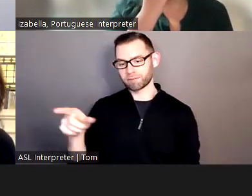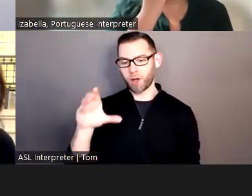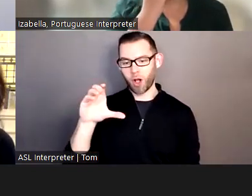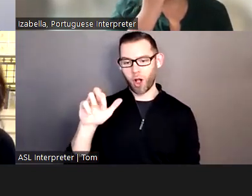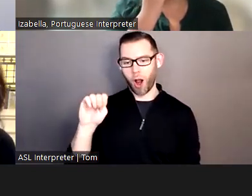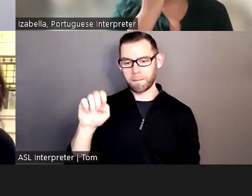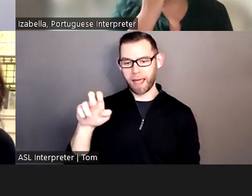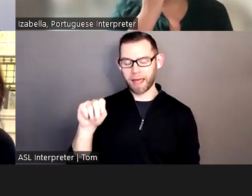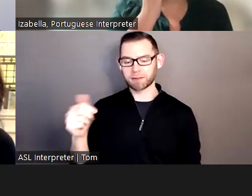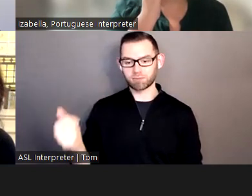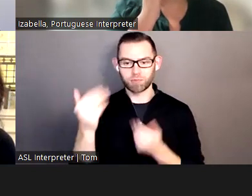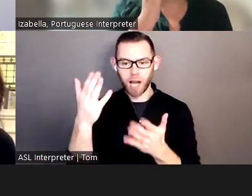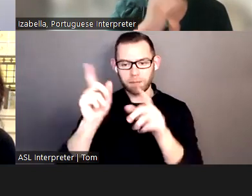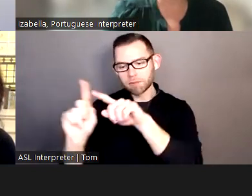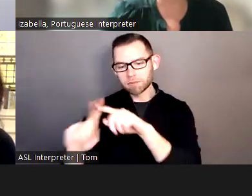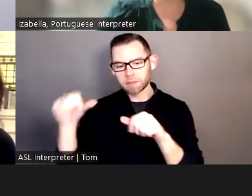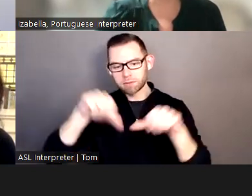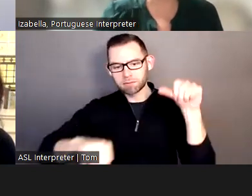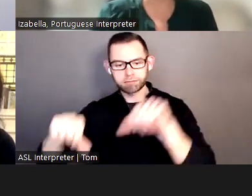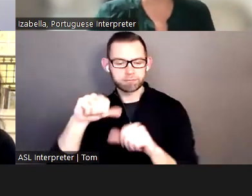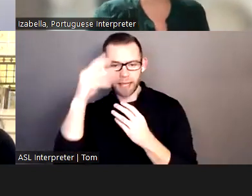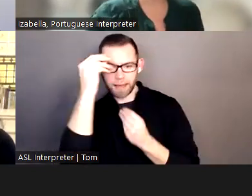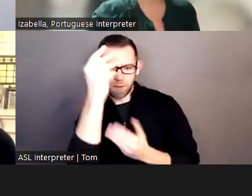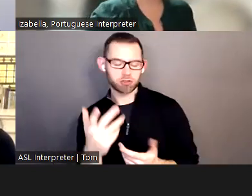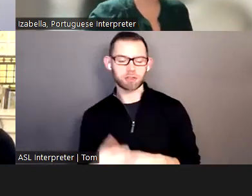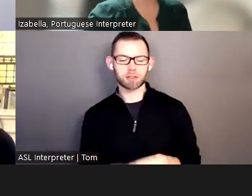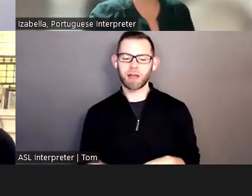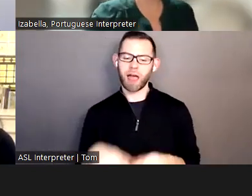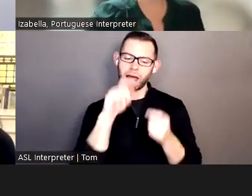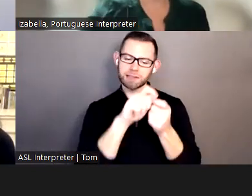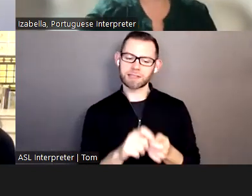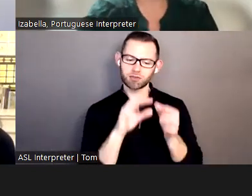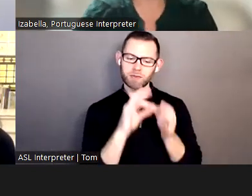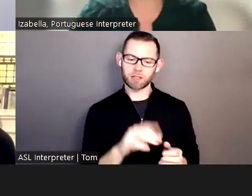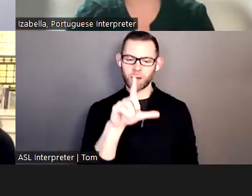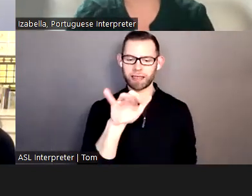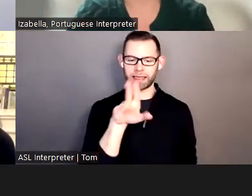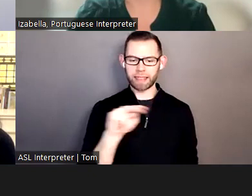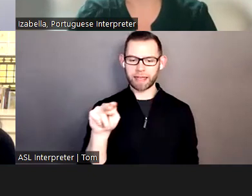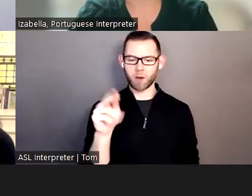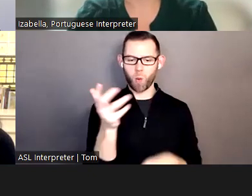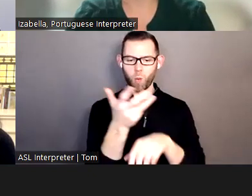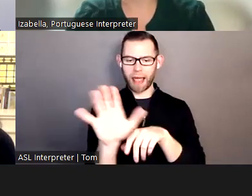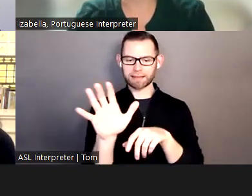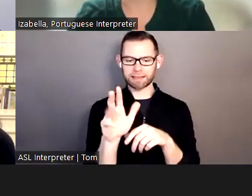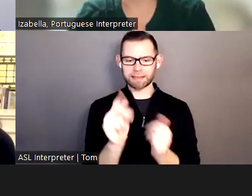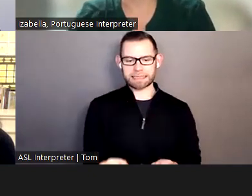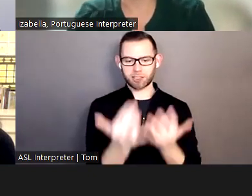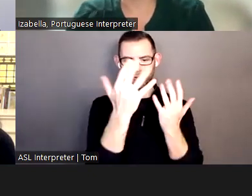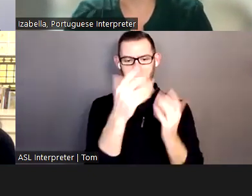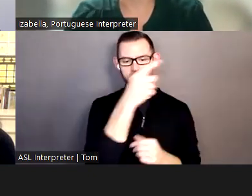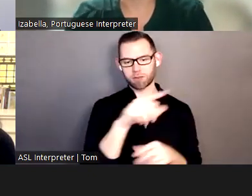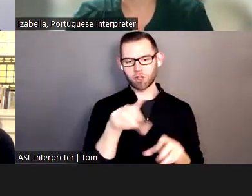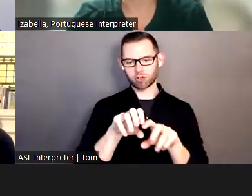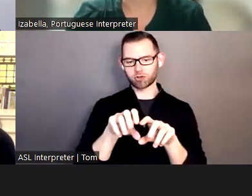scientific information and details about the wind waste incinerator in Saugus, which